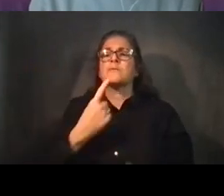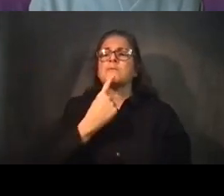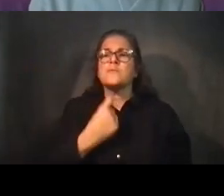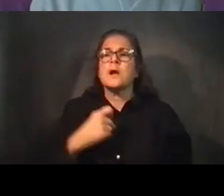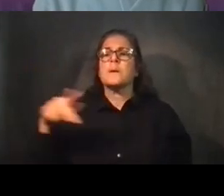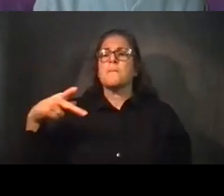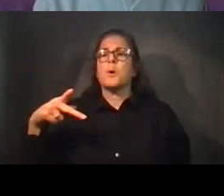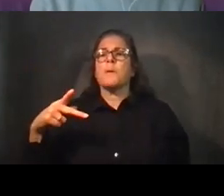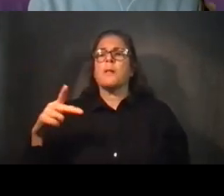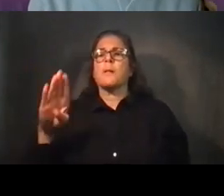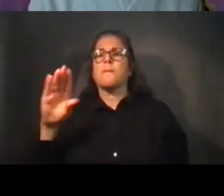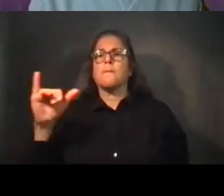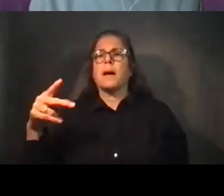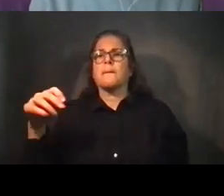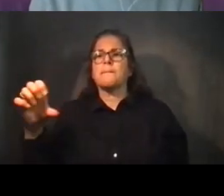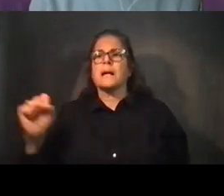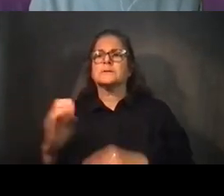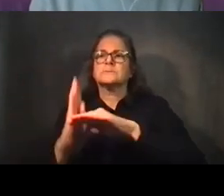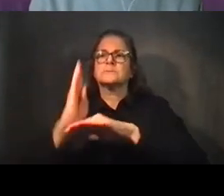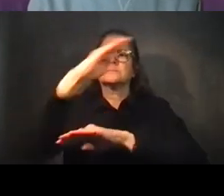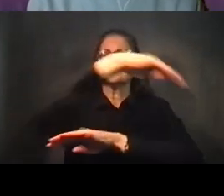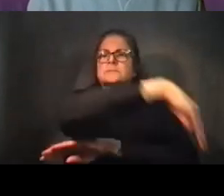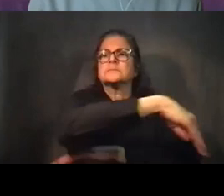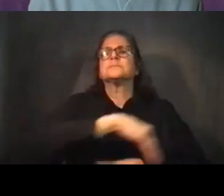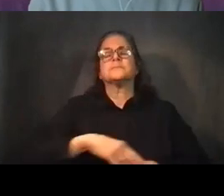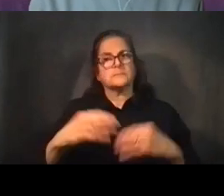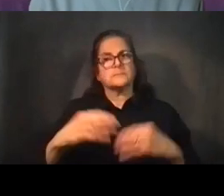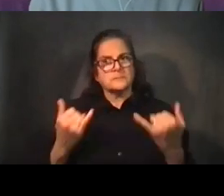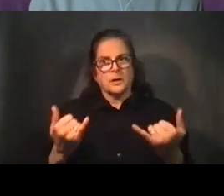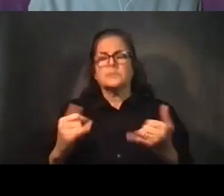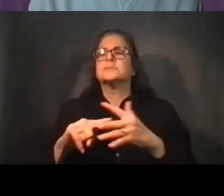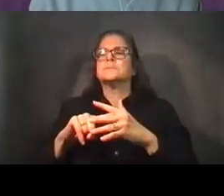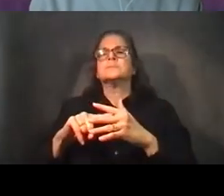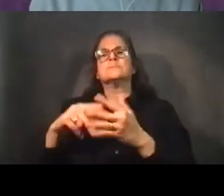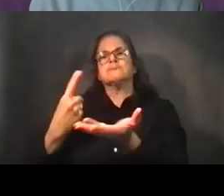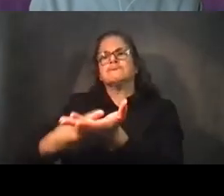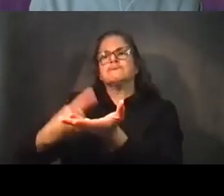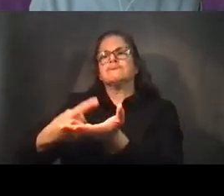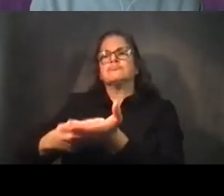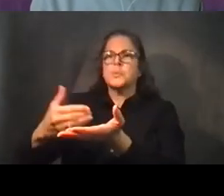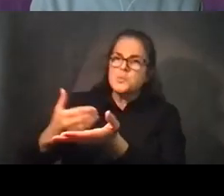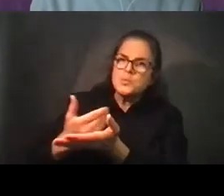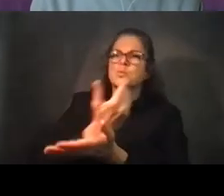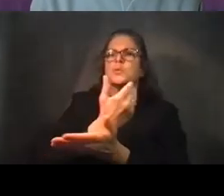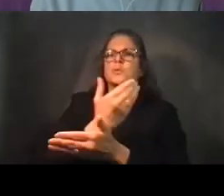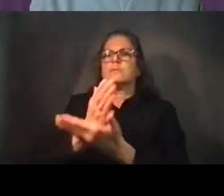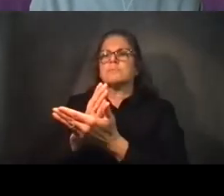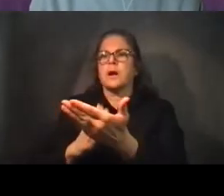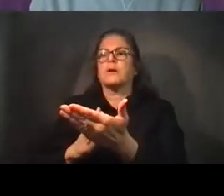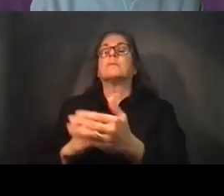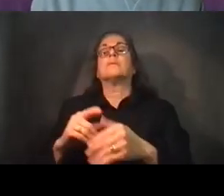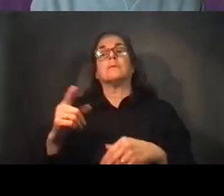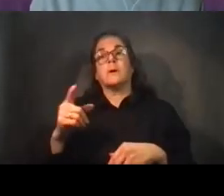here today to discuss a new phase of construction that revolves around the reconstruction of the Red and Purple Line tracks